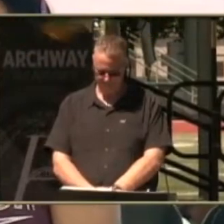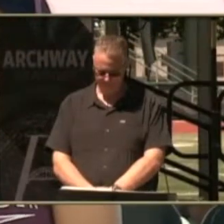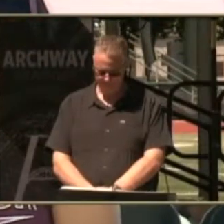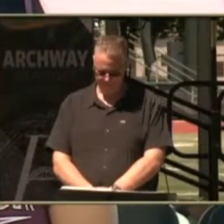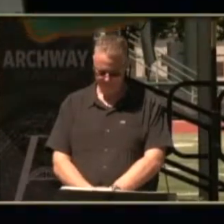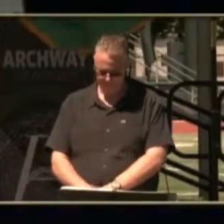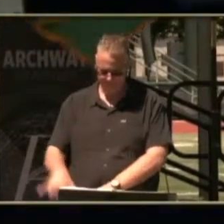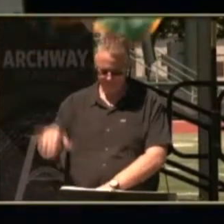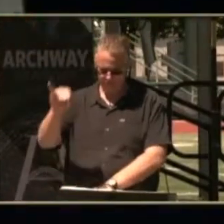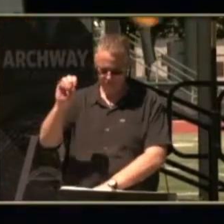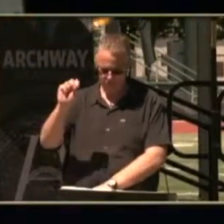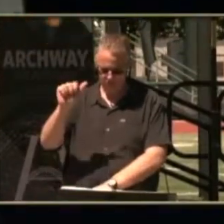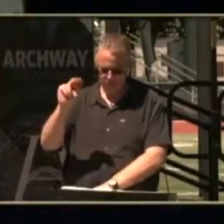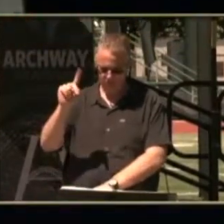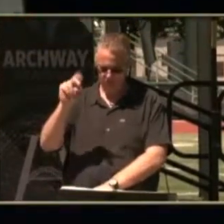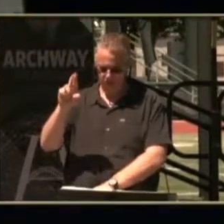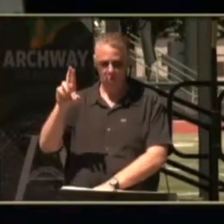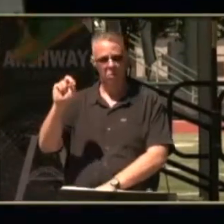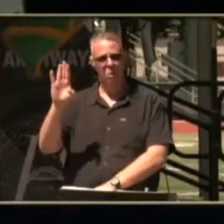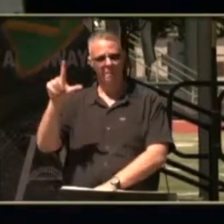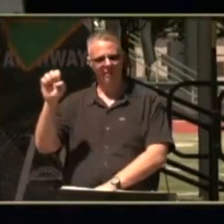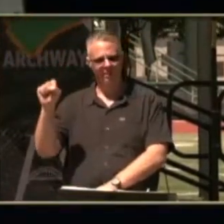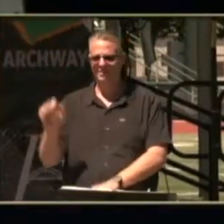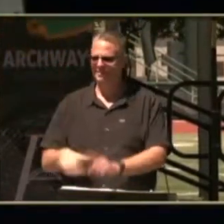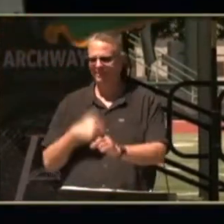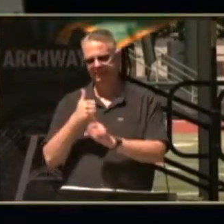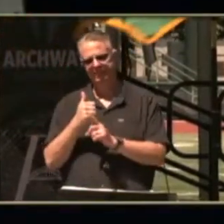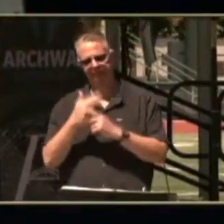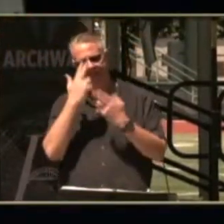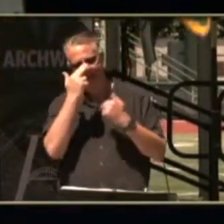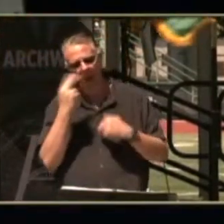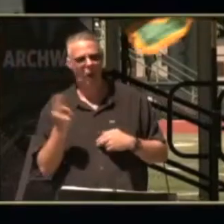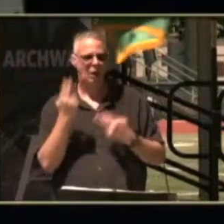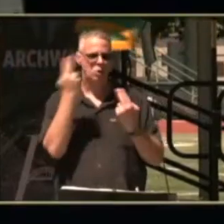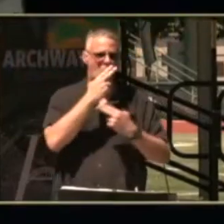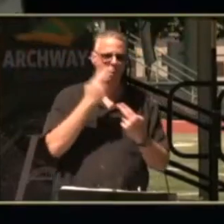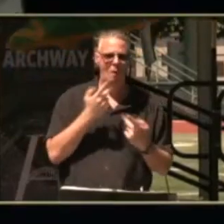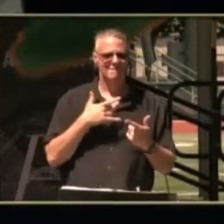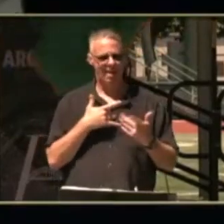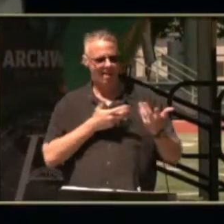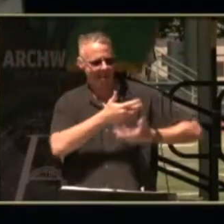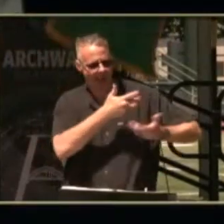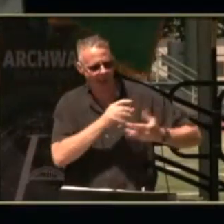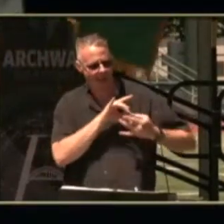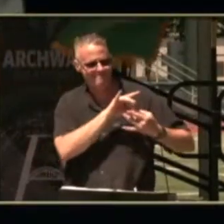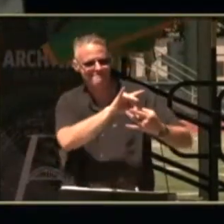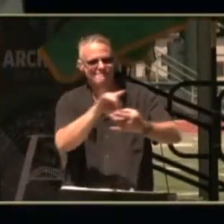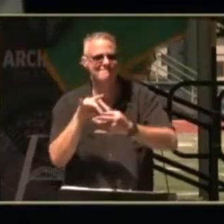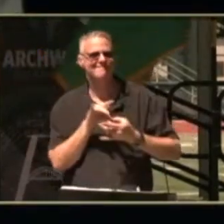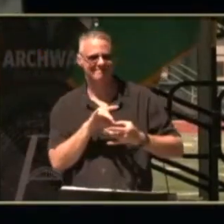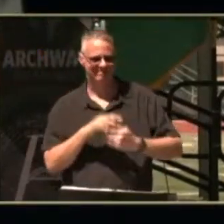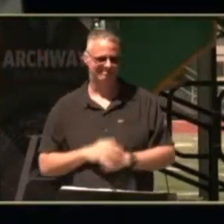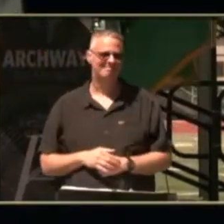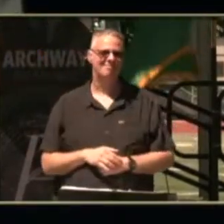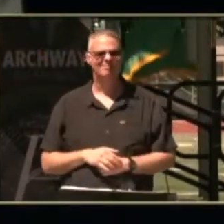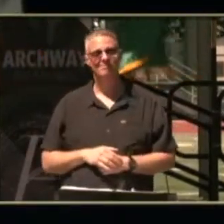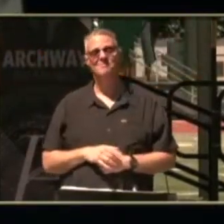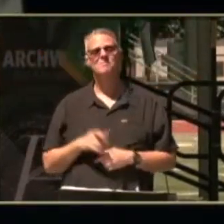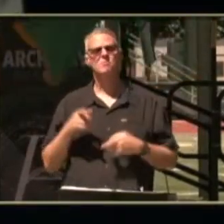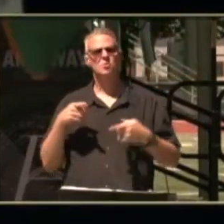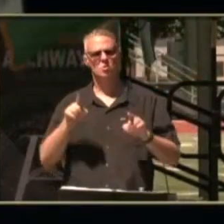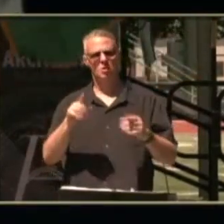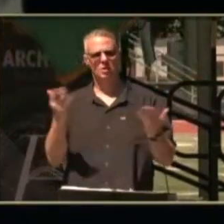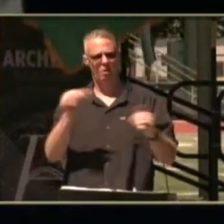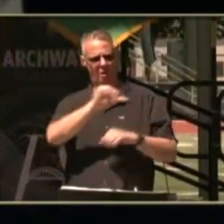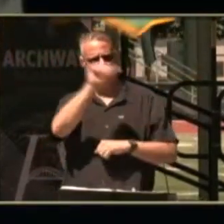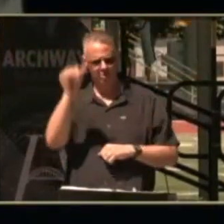josander robles josander is funny and uses a sense of humor to make connections and build rapport with people around him during his time